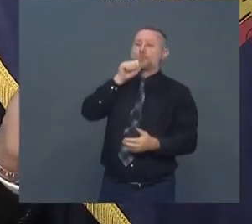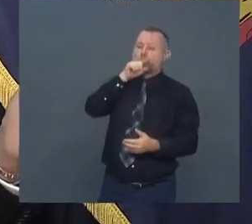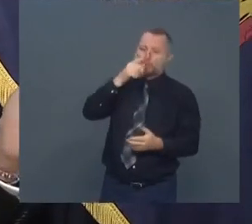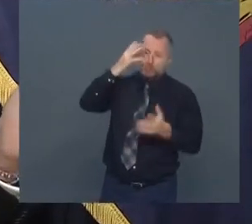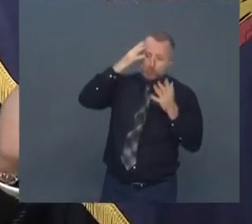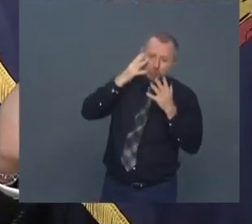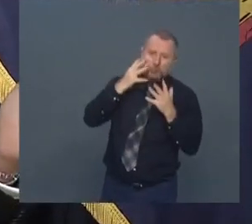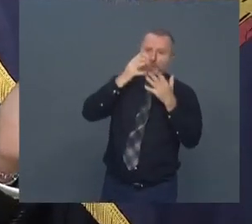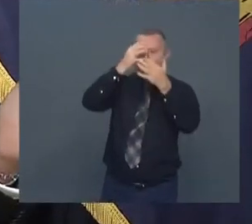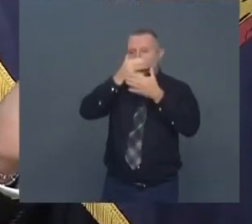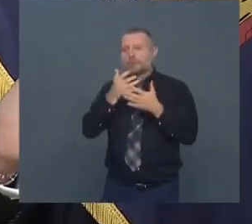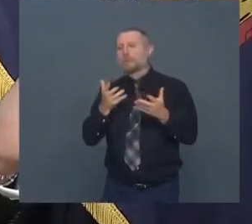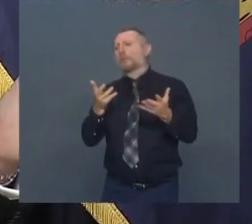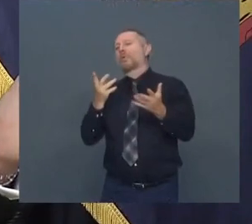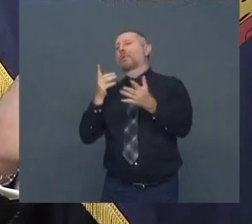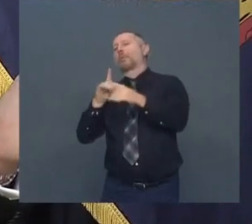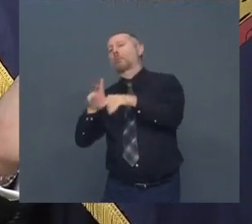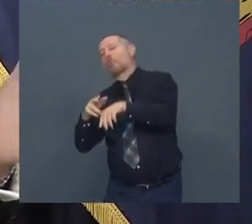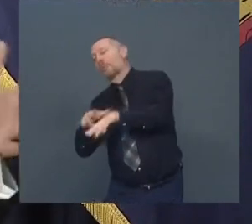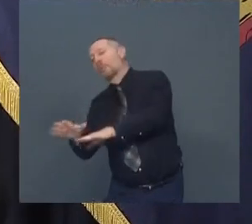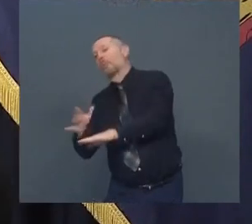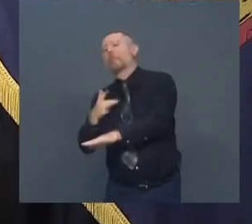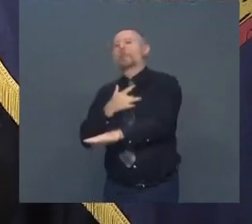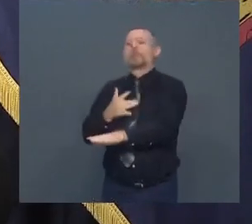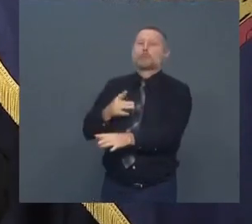And it wasn't because of police action.